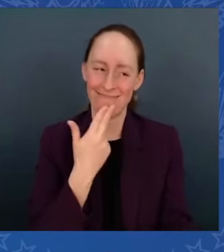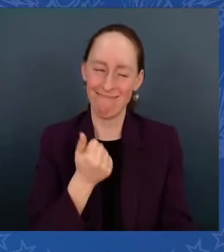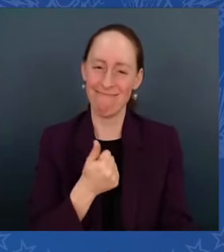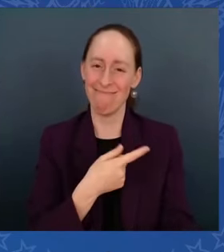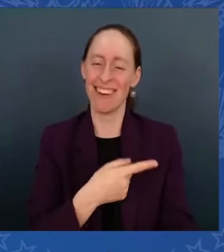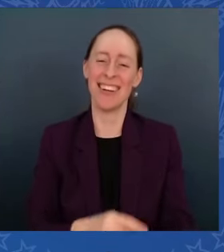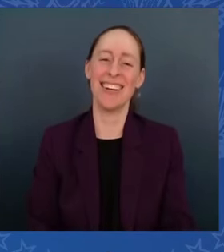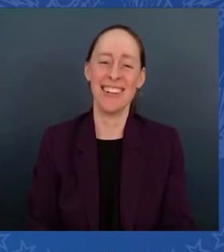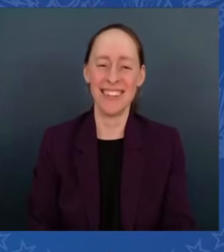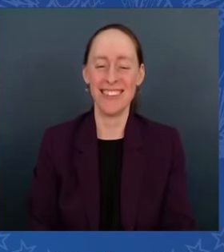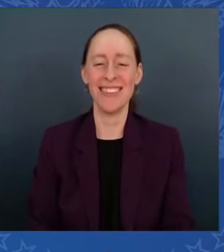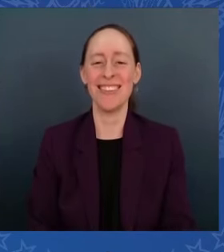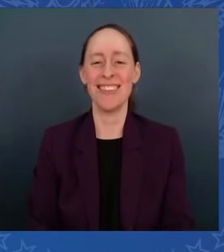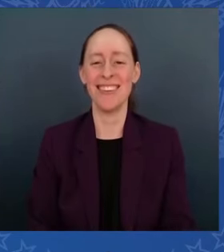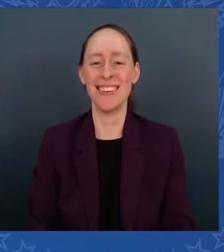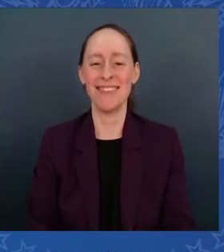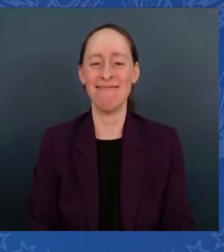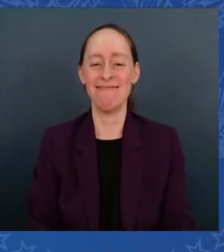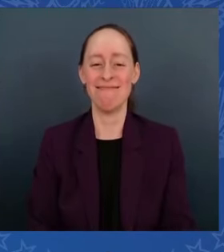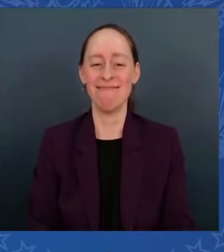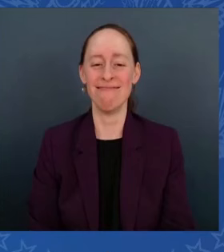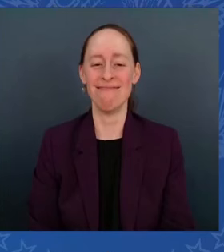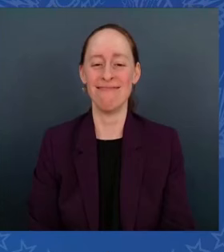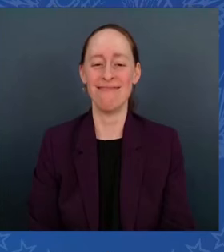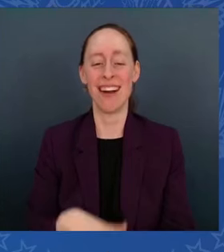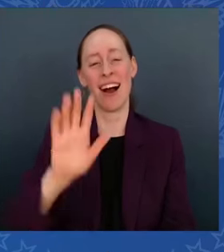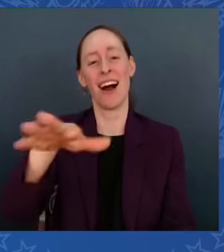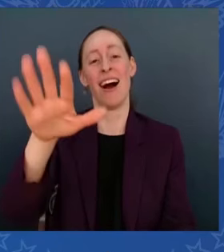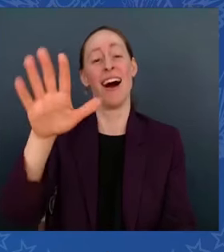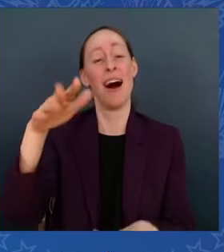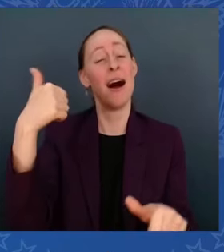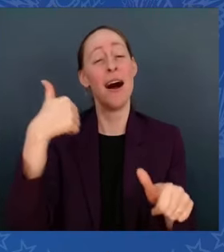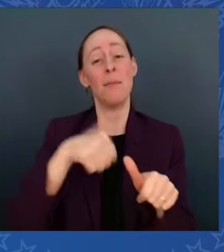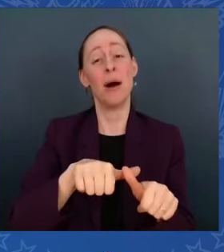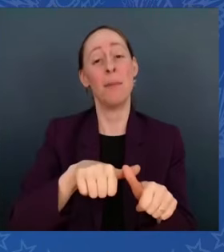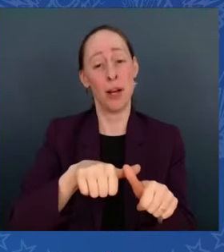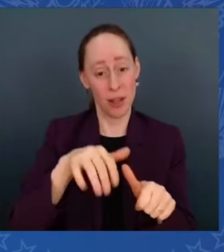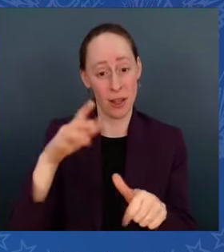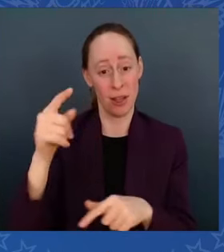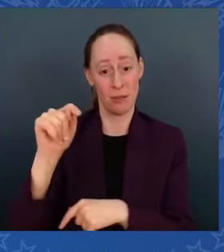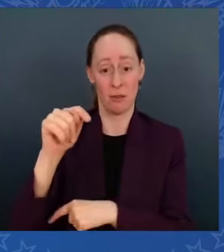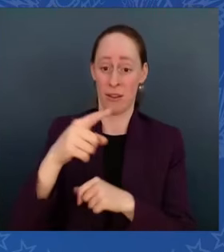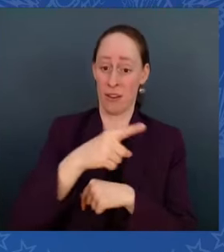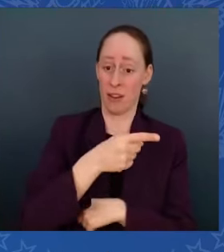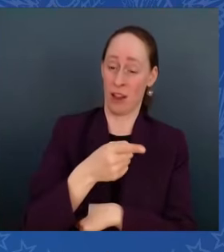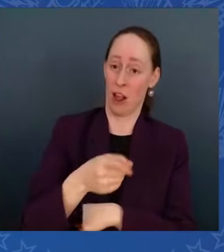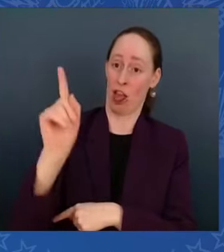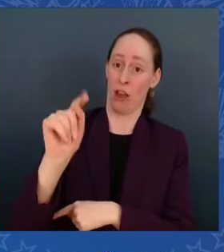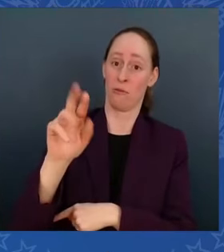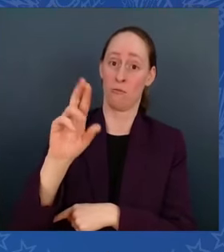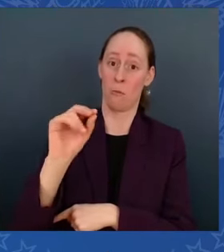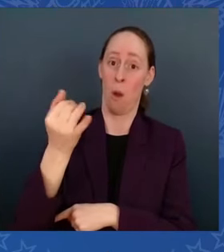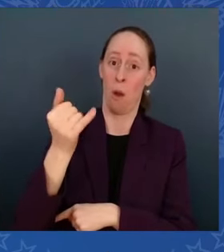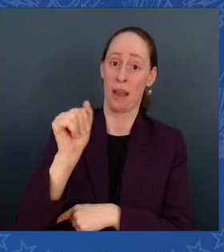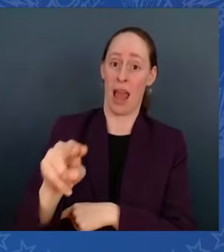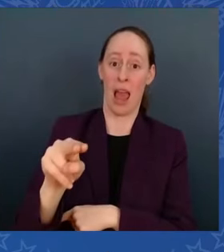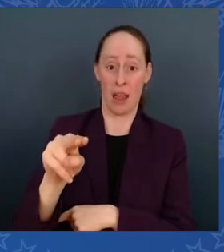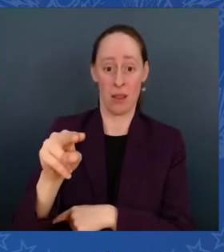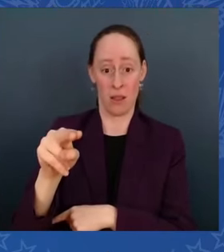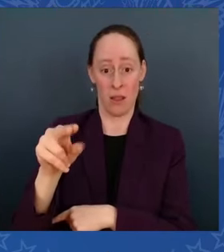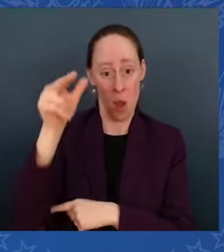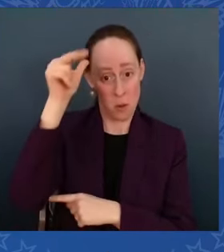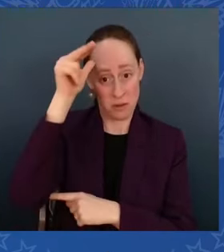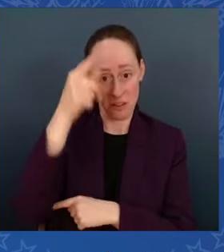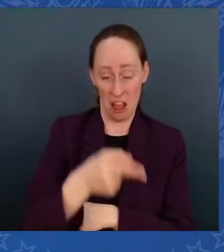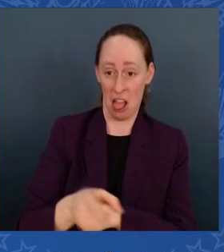Remember, remember that the Trojan horse socialist agenda? Well, I don't know about senators. I don't — I didn't think the senator